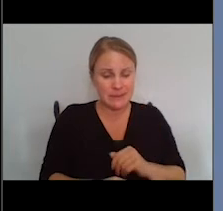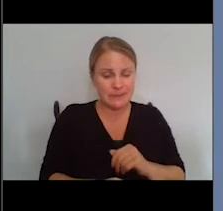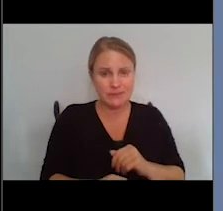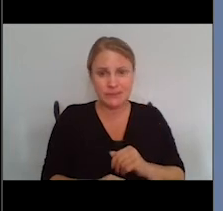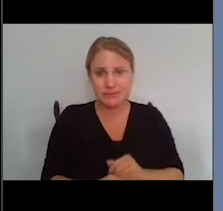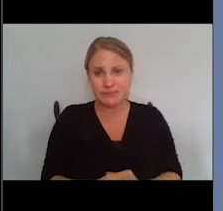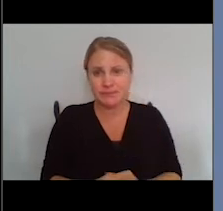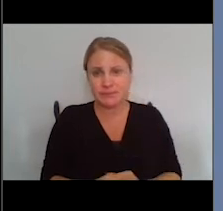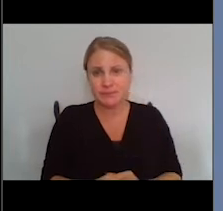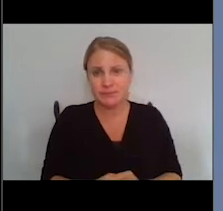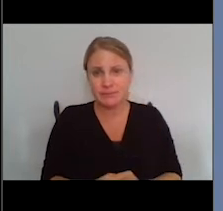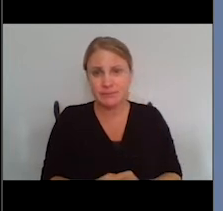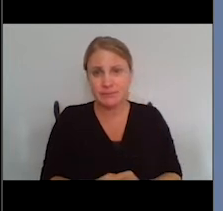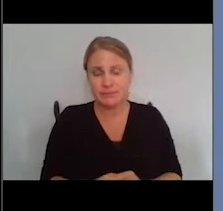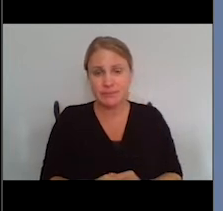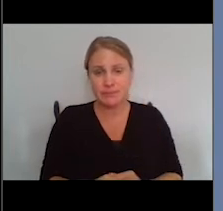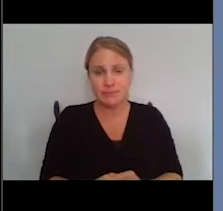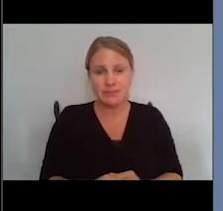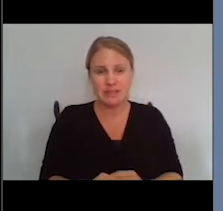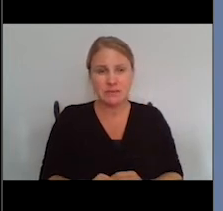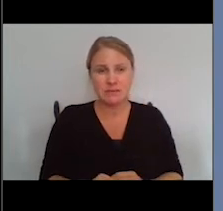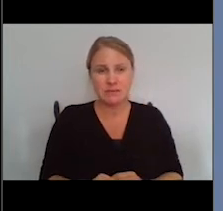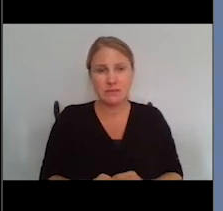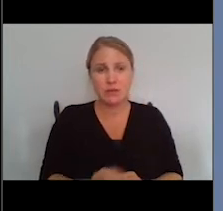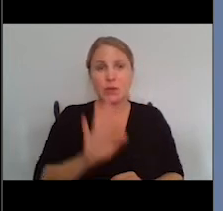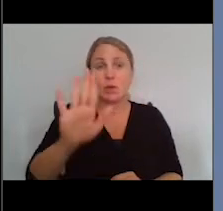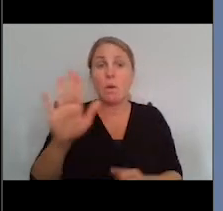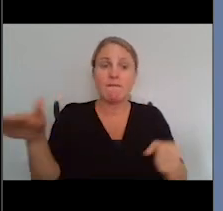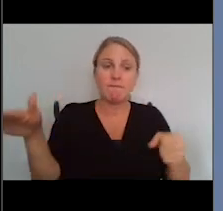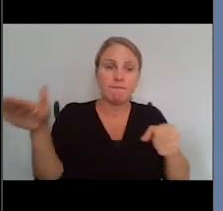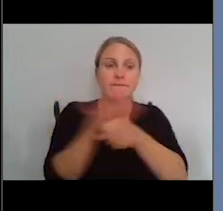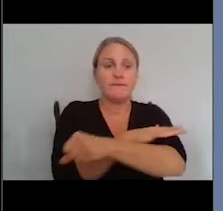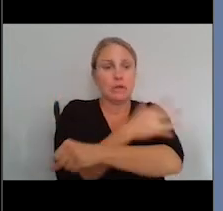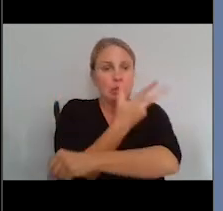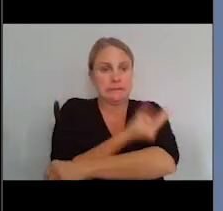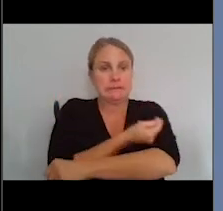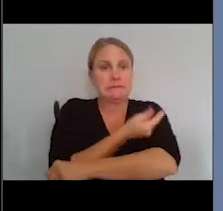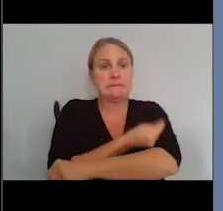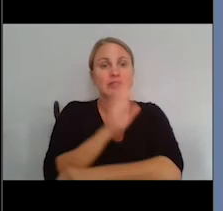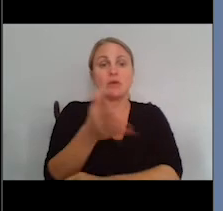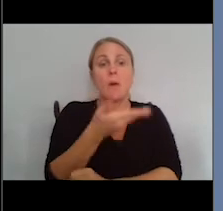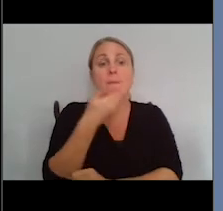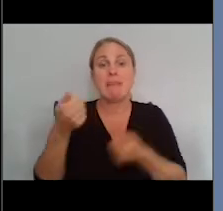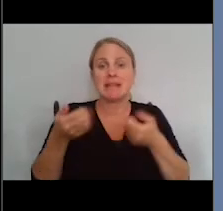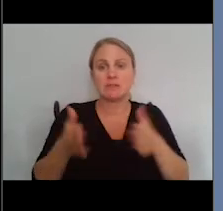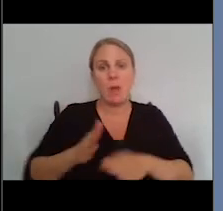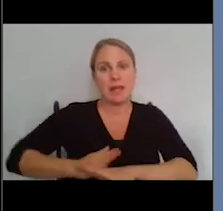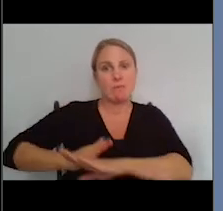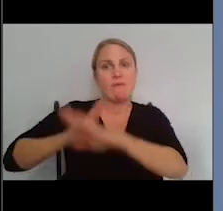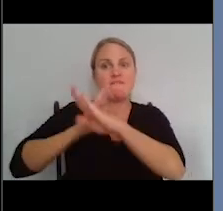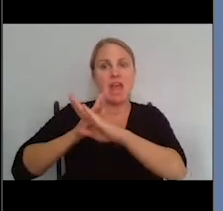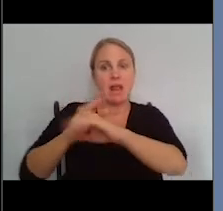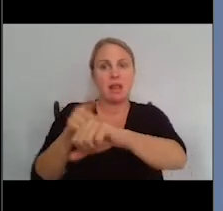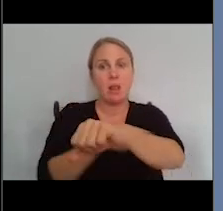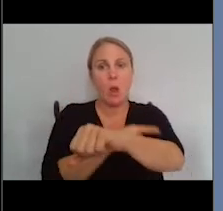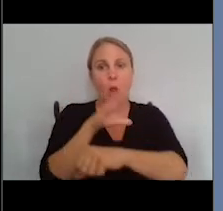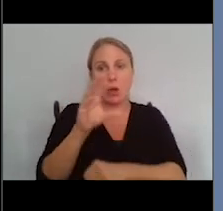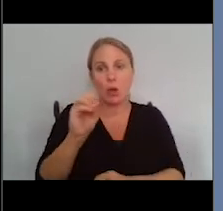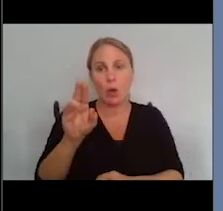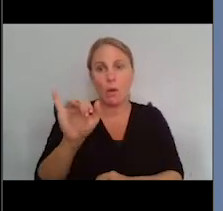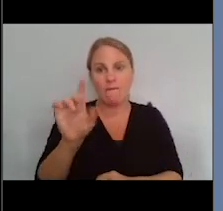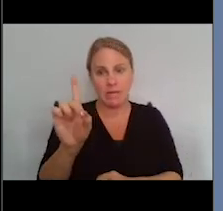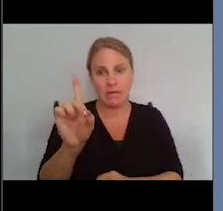the third jab for all, getting your full courses of immunization is your best way to prevent long COVID. Now,